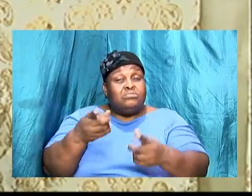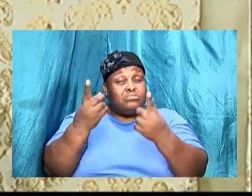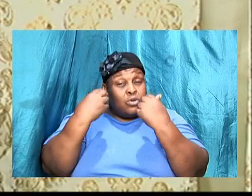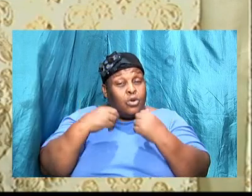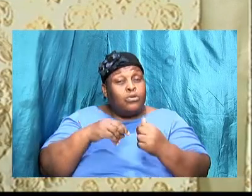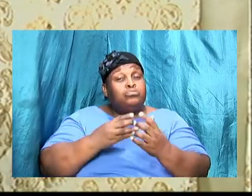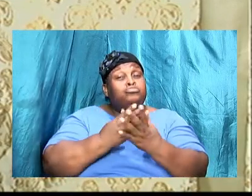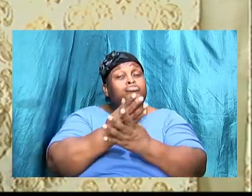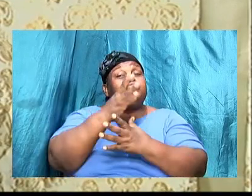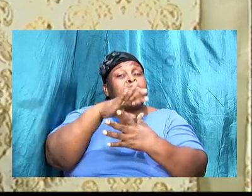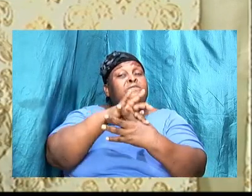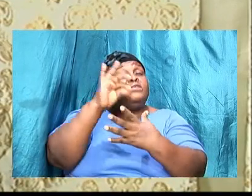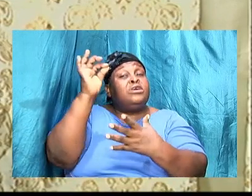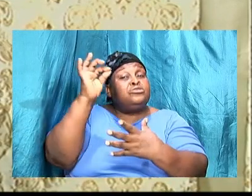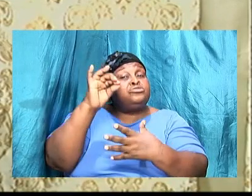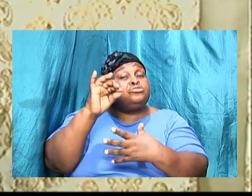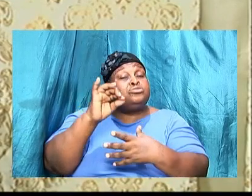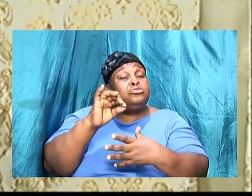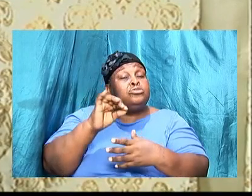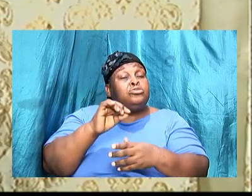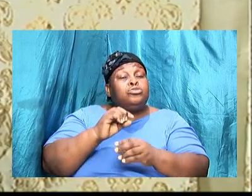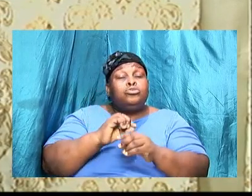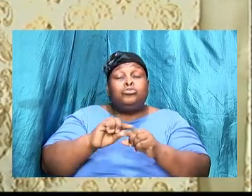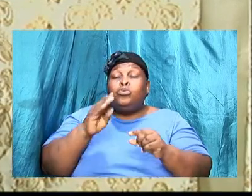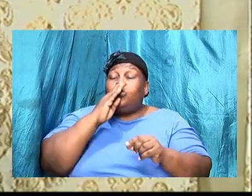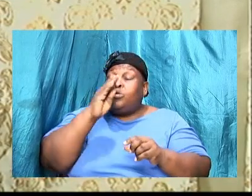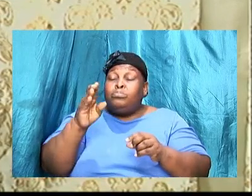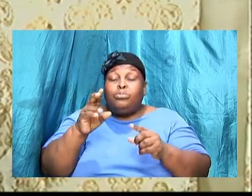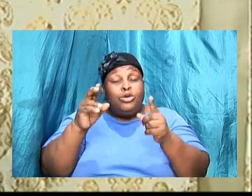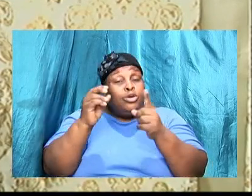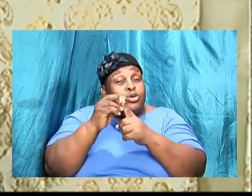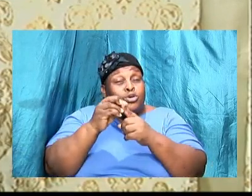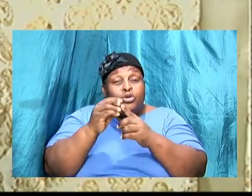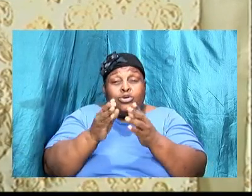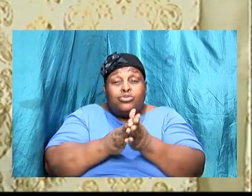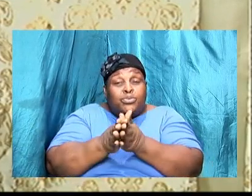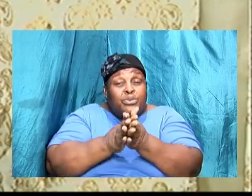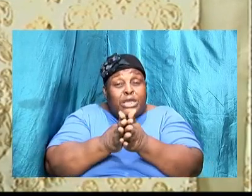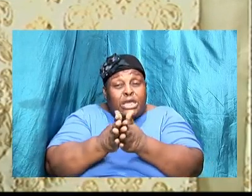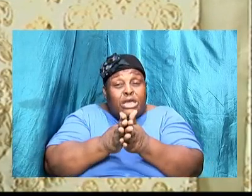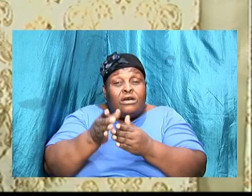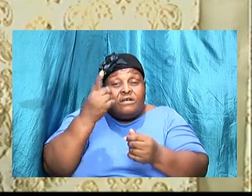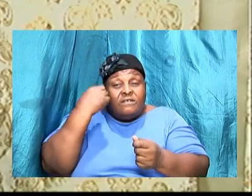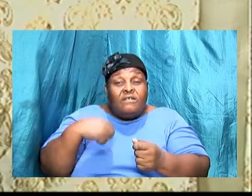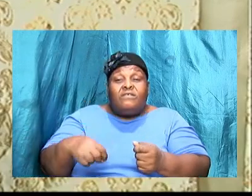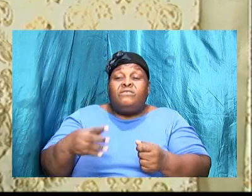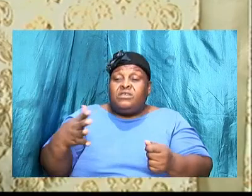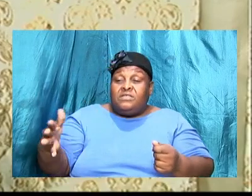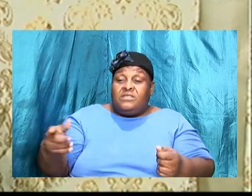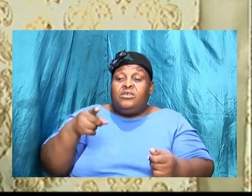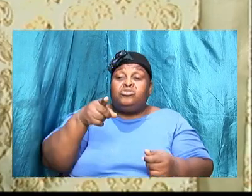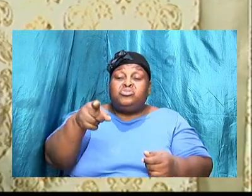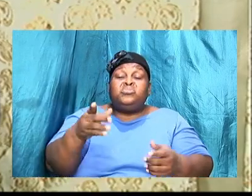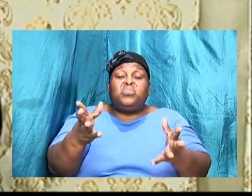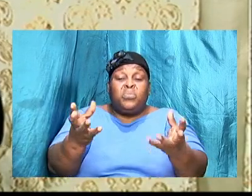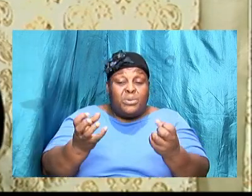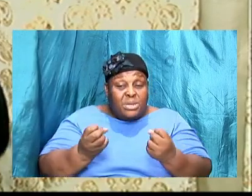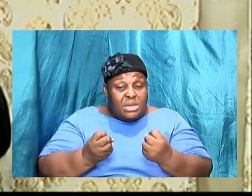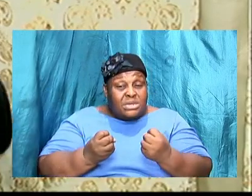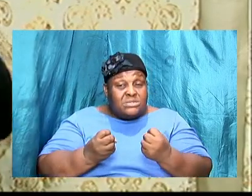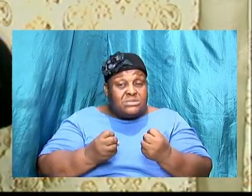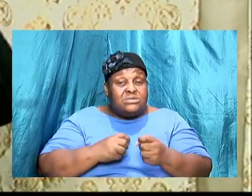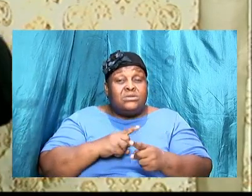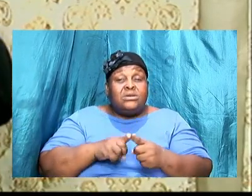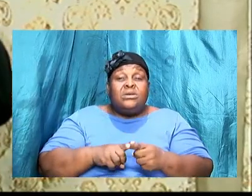So do not be too eager for the things that we desire. Look here now. When the desire